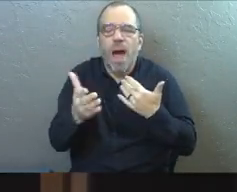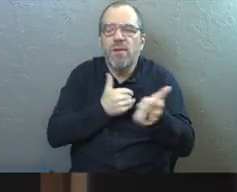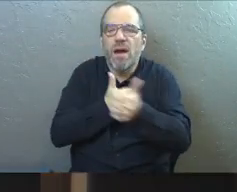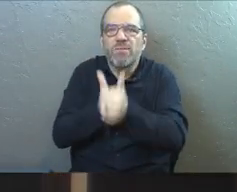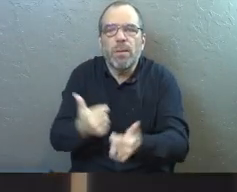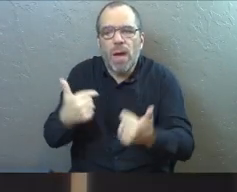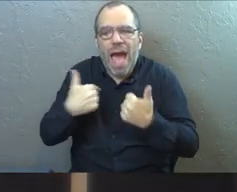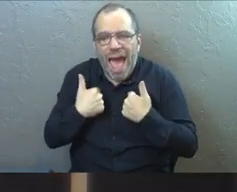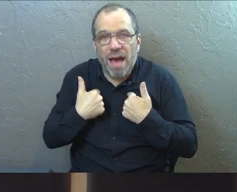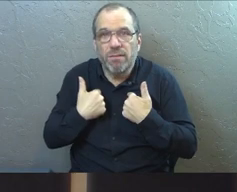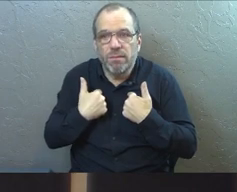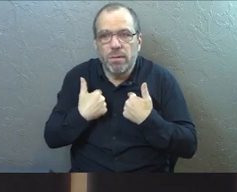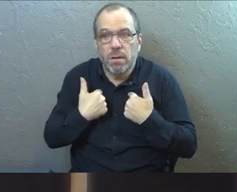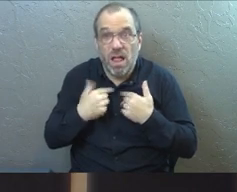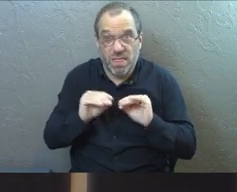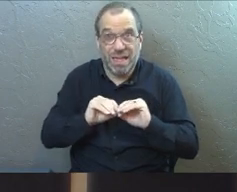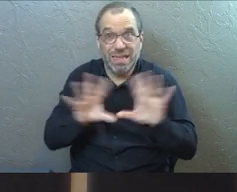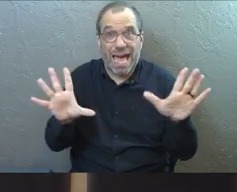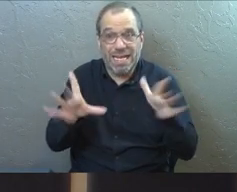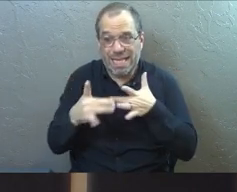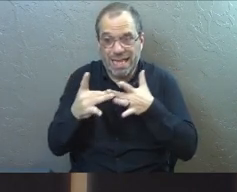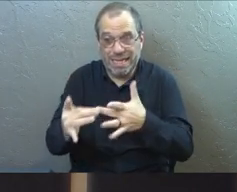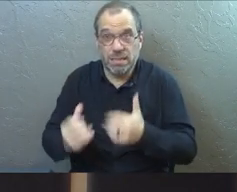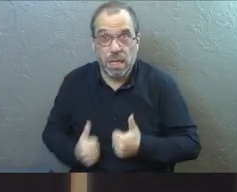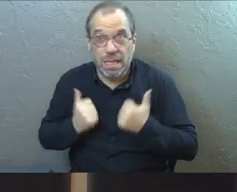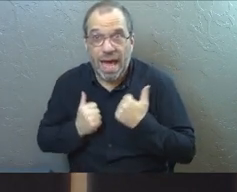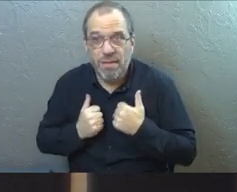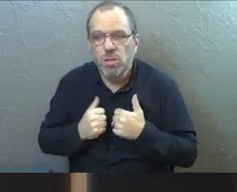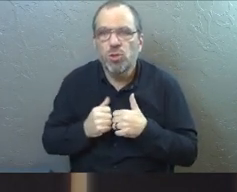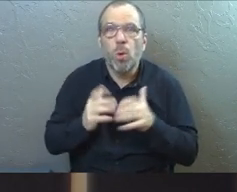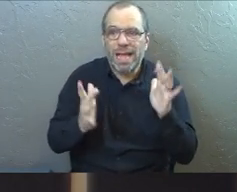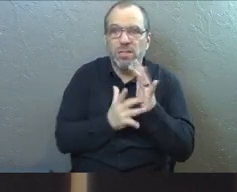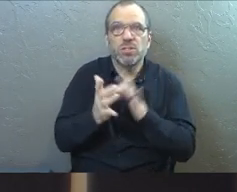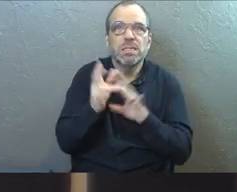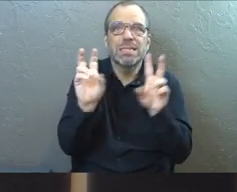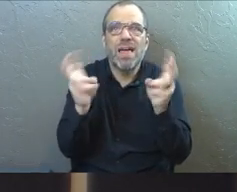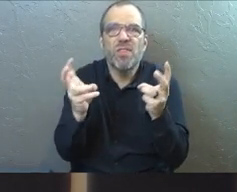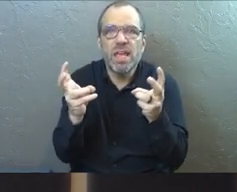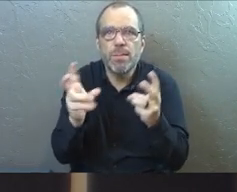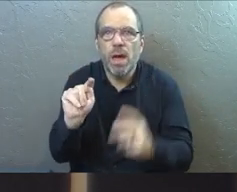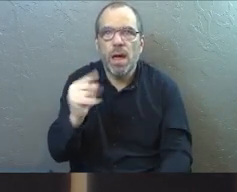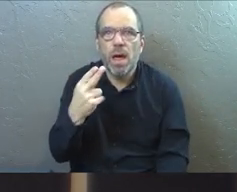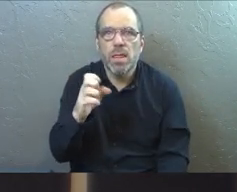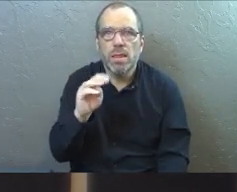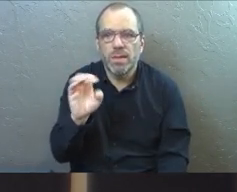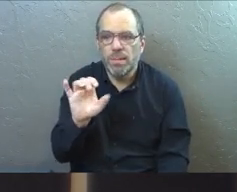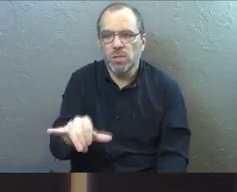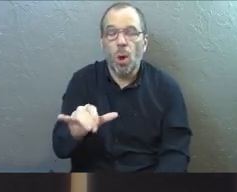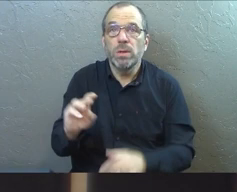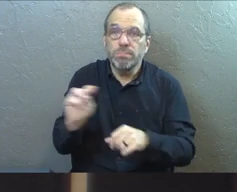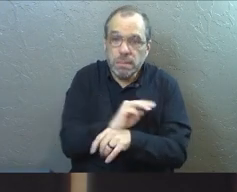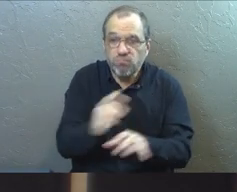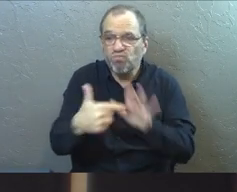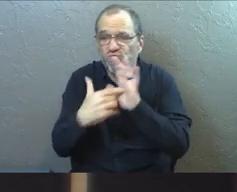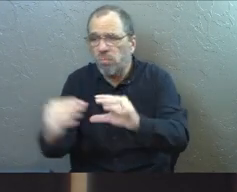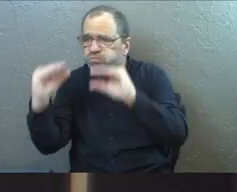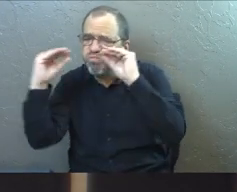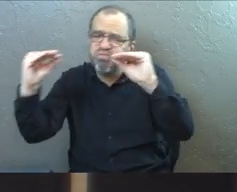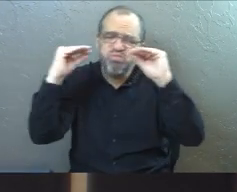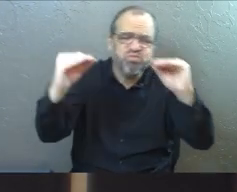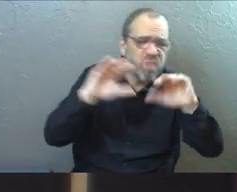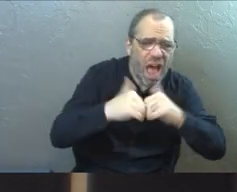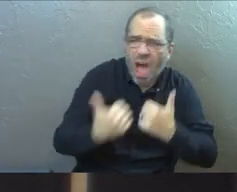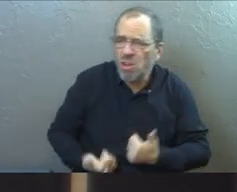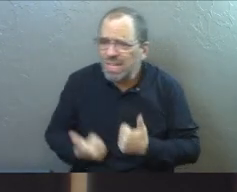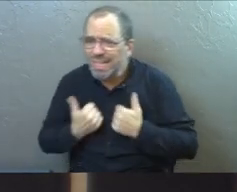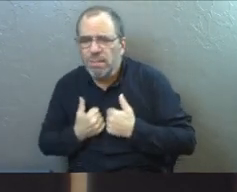me will have the light that leads to life. And this is, again, is a theme of Jesus. When he's doing his ministry and he's showing people what to do and